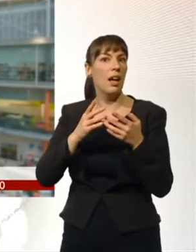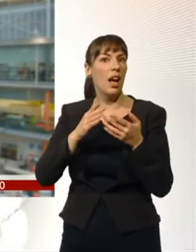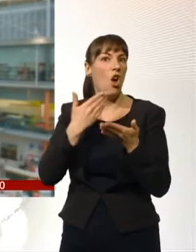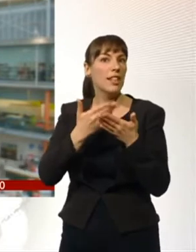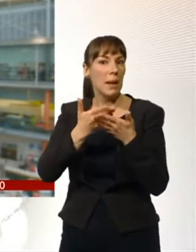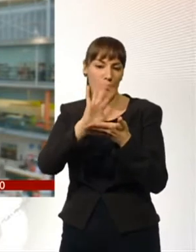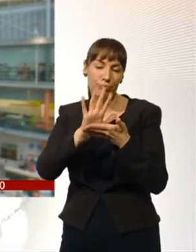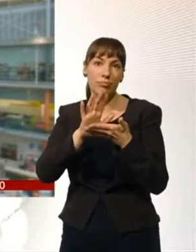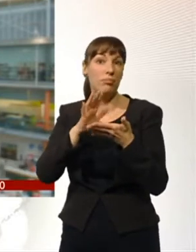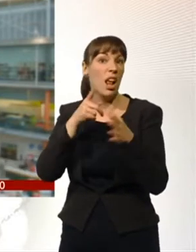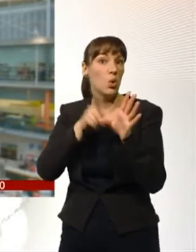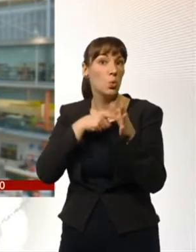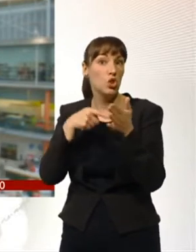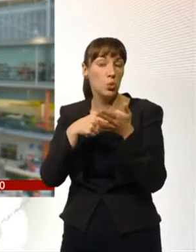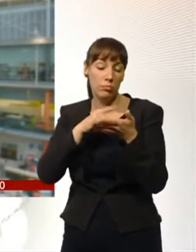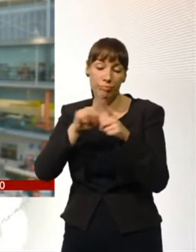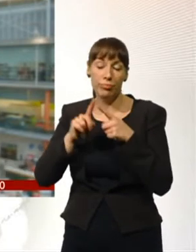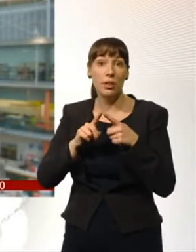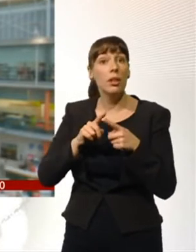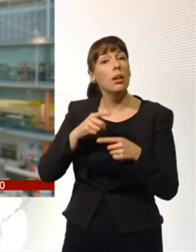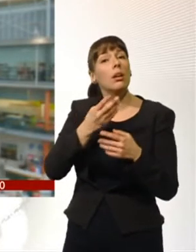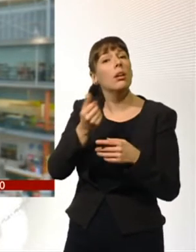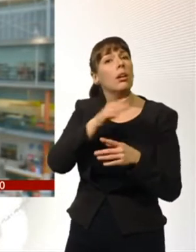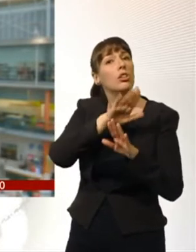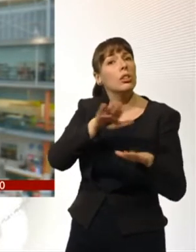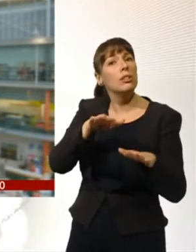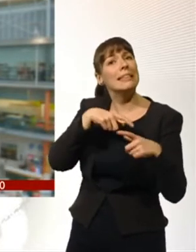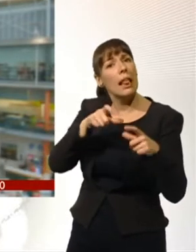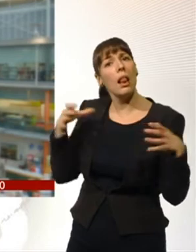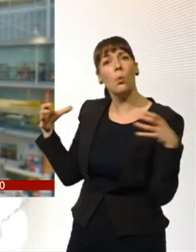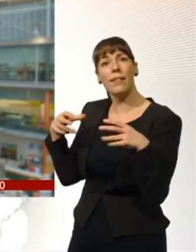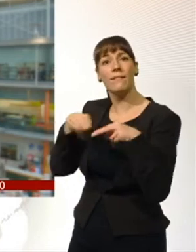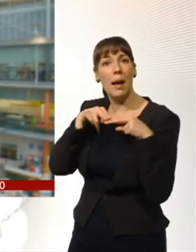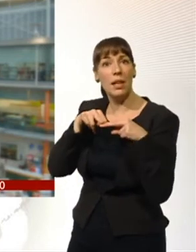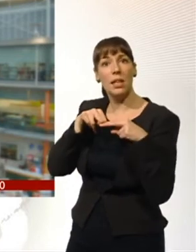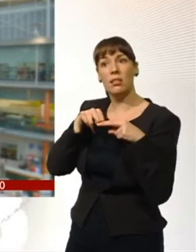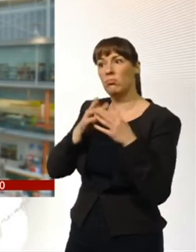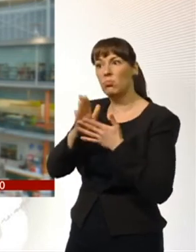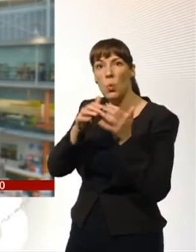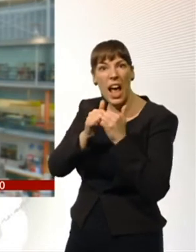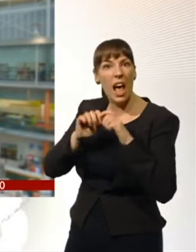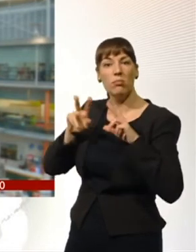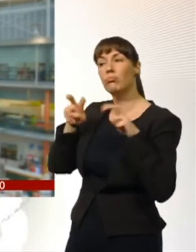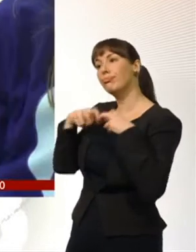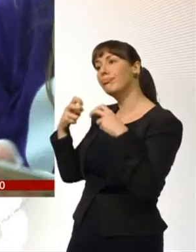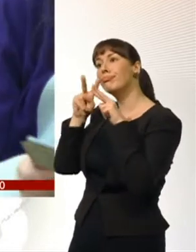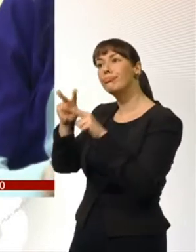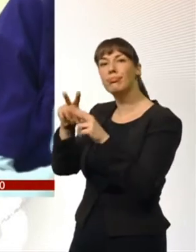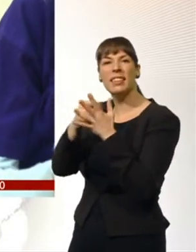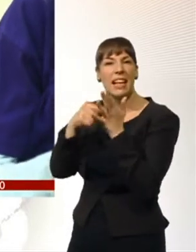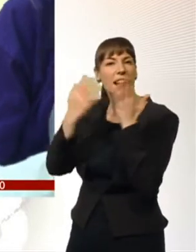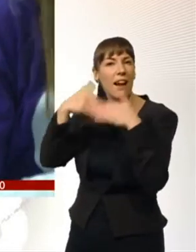But there is still a place for children to watch television with their families on the weekends or the Saturday night slot.